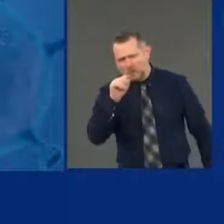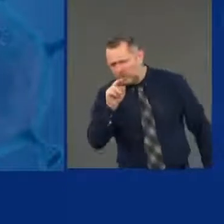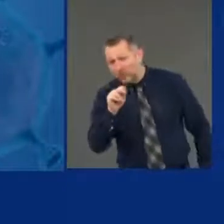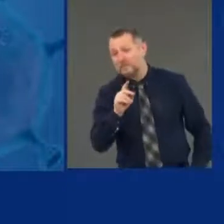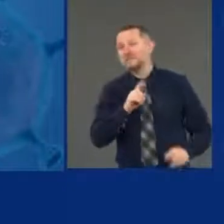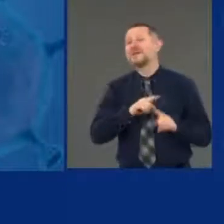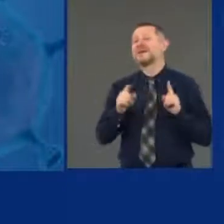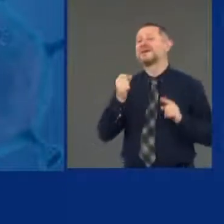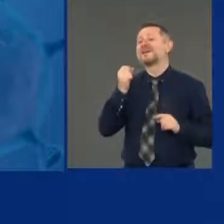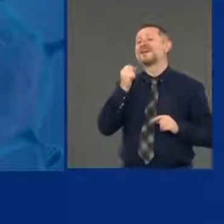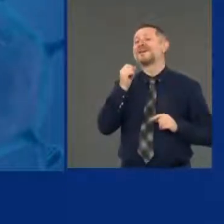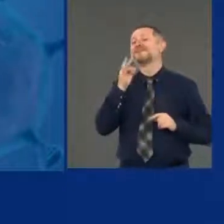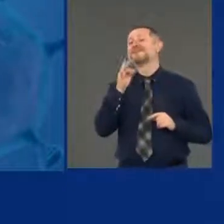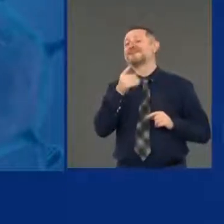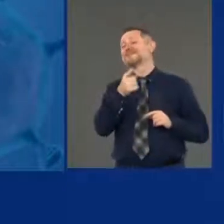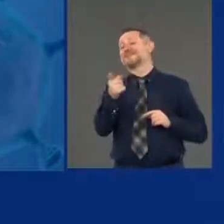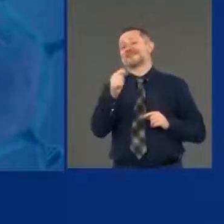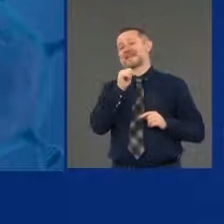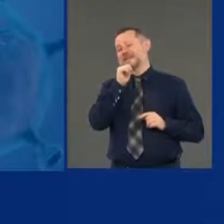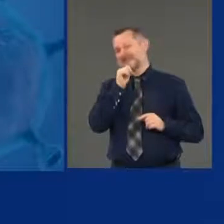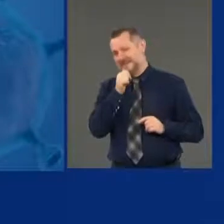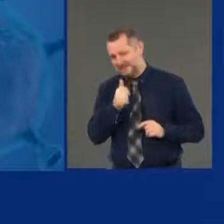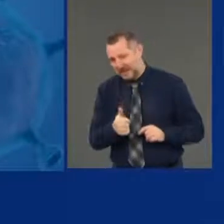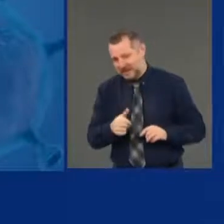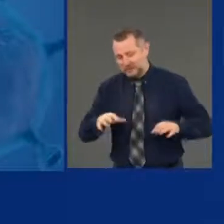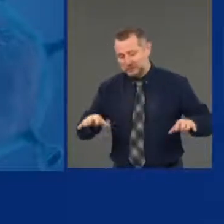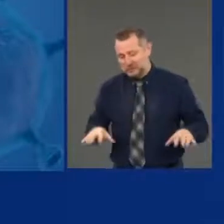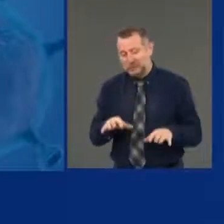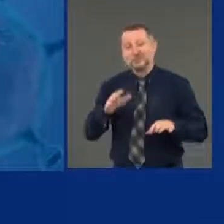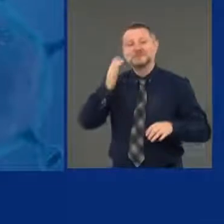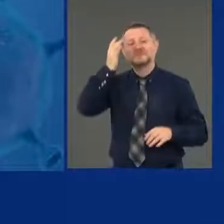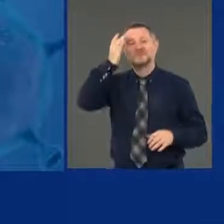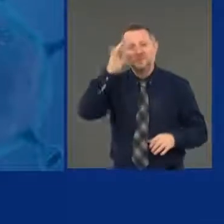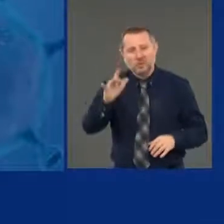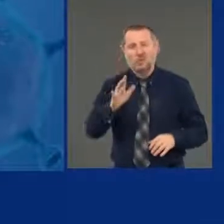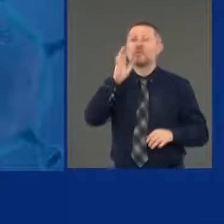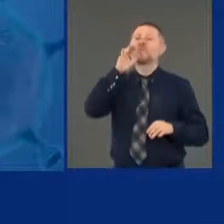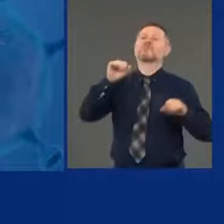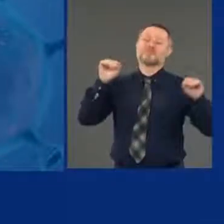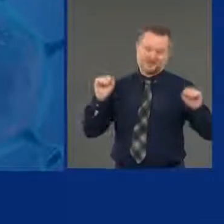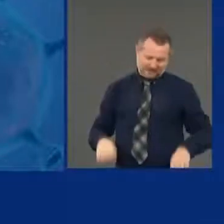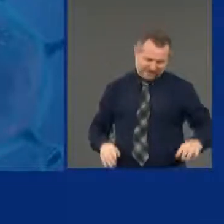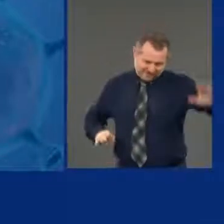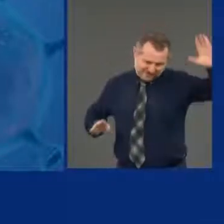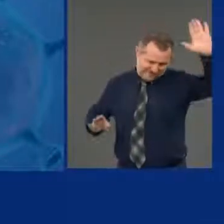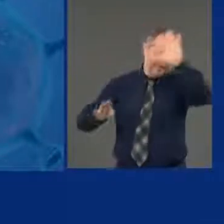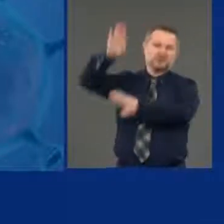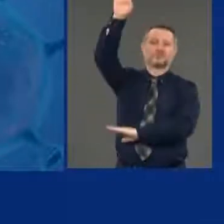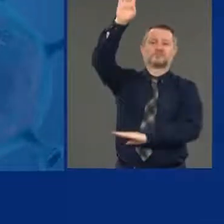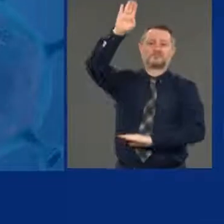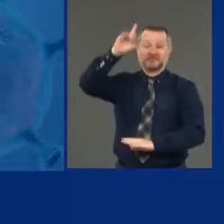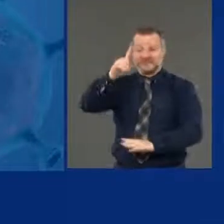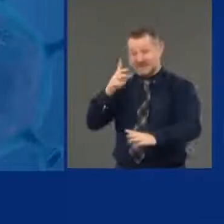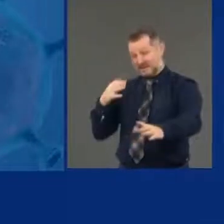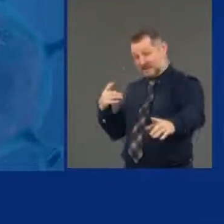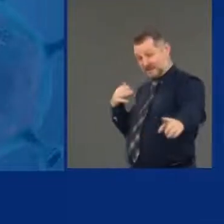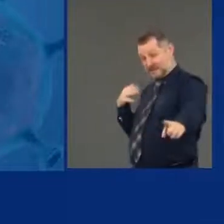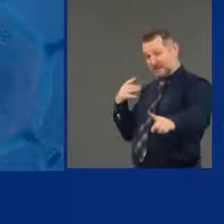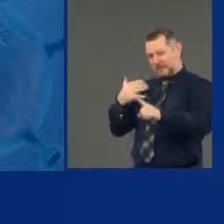have a spike. We need to be as smart and diligent as we were up until today going forward.